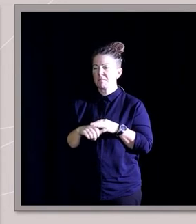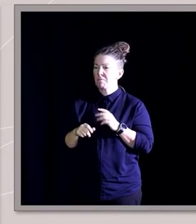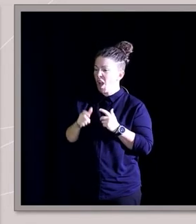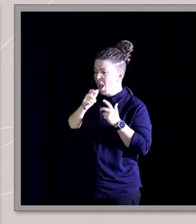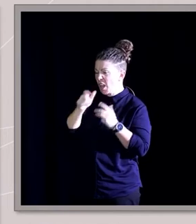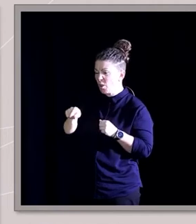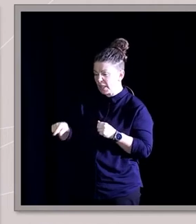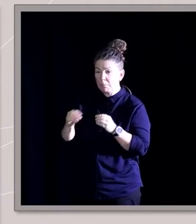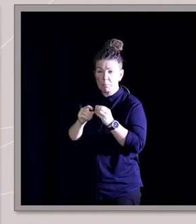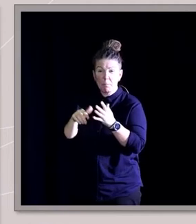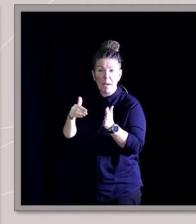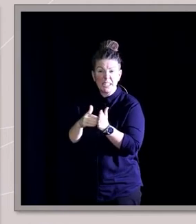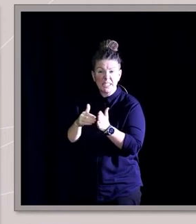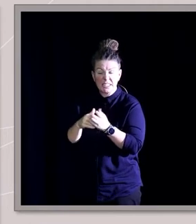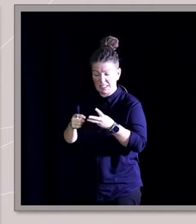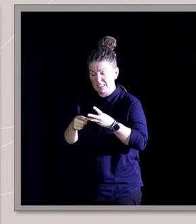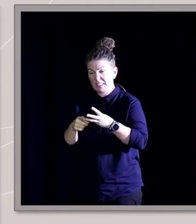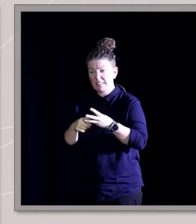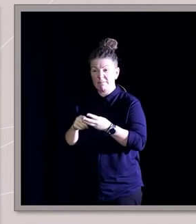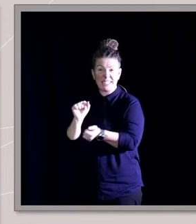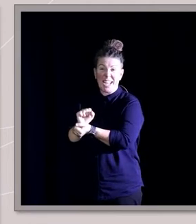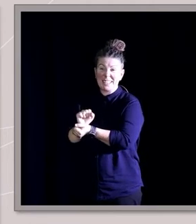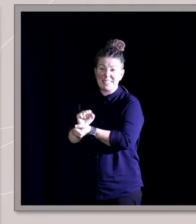calling him Buzz, and it stuck.